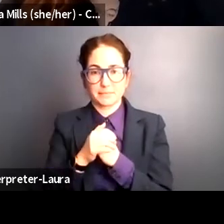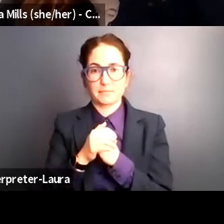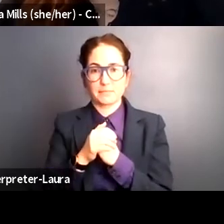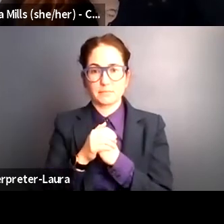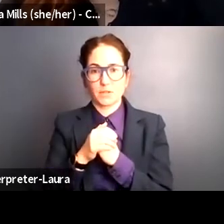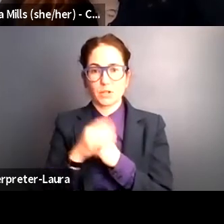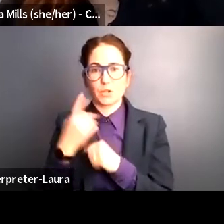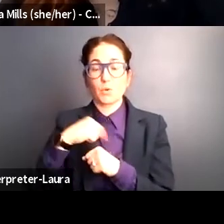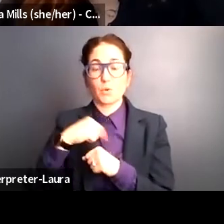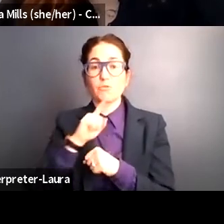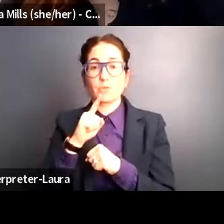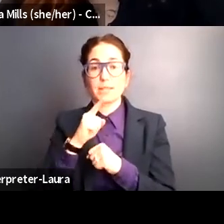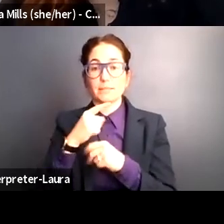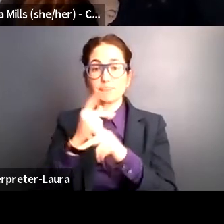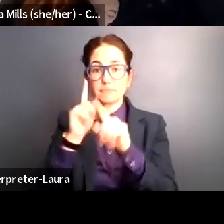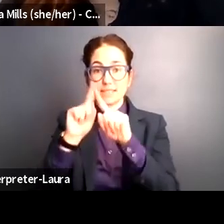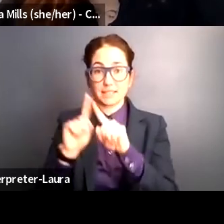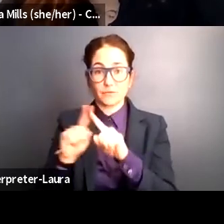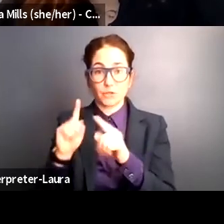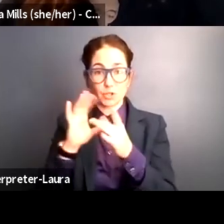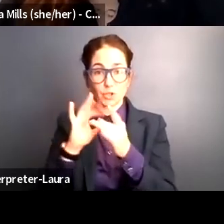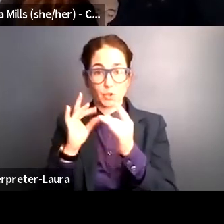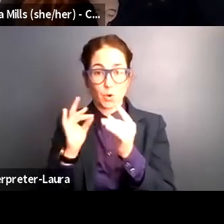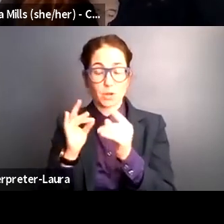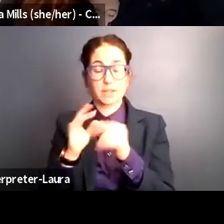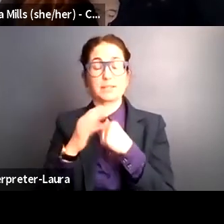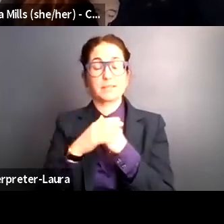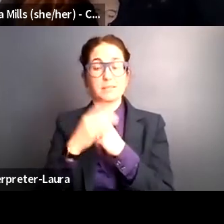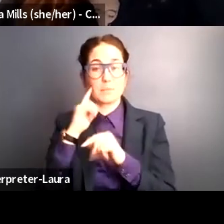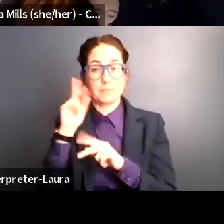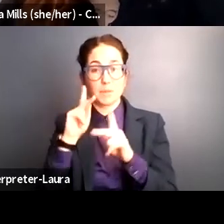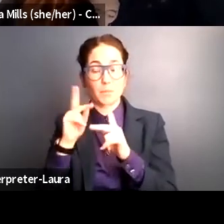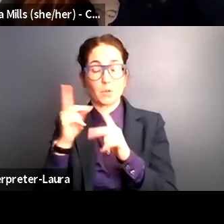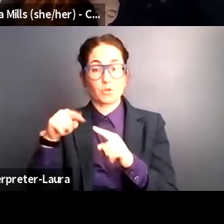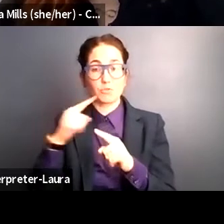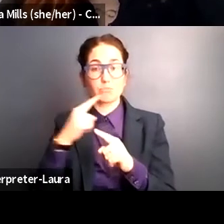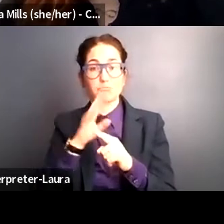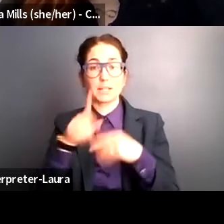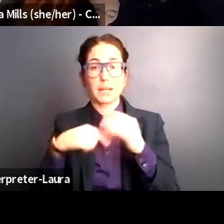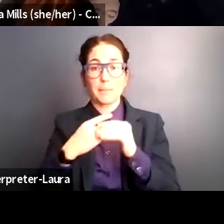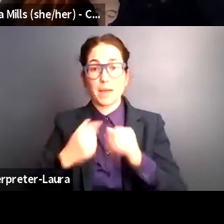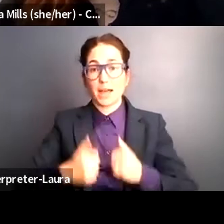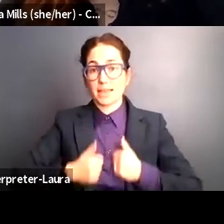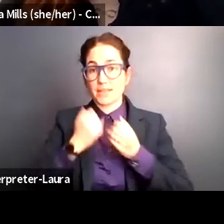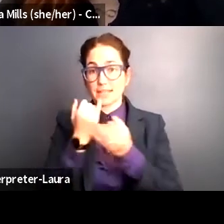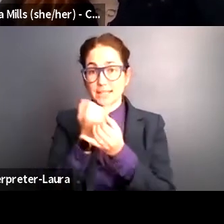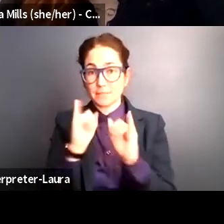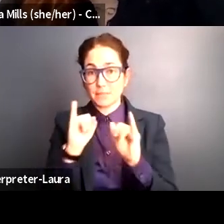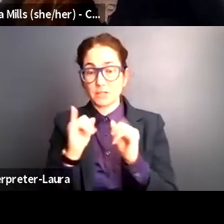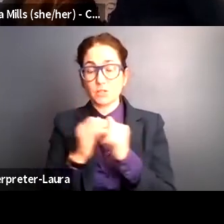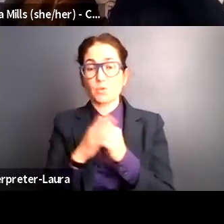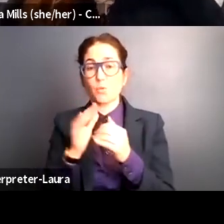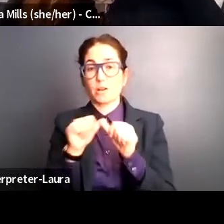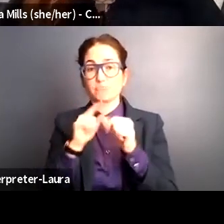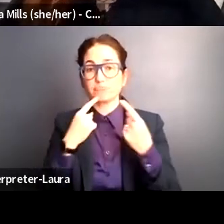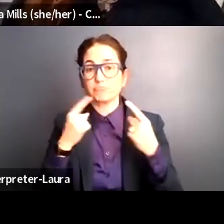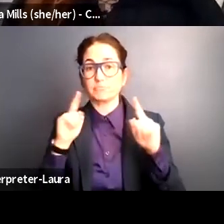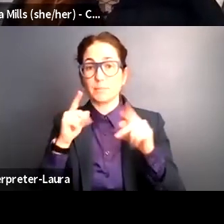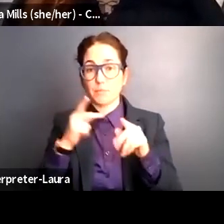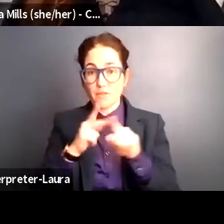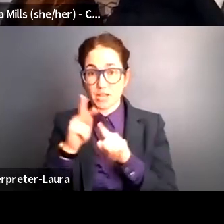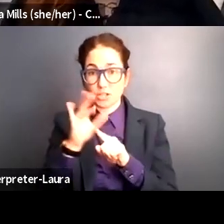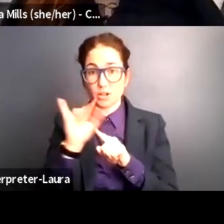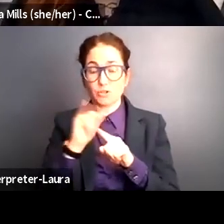series of stories from individuals who spoke about living independently, striving to thrive professionally, and navigating this